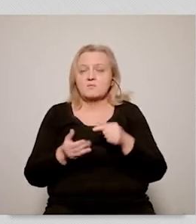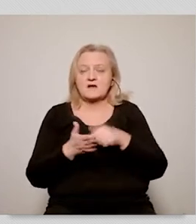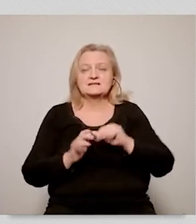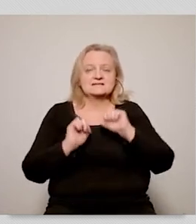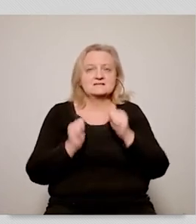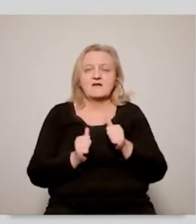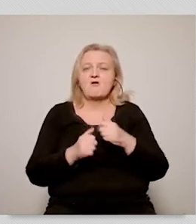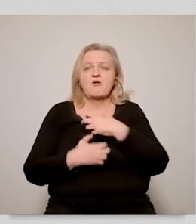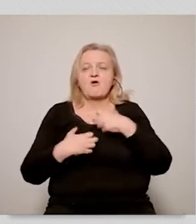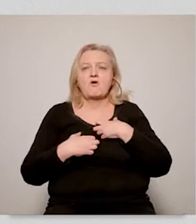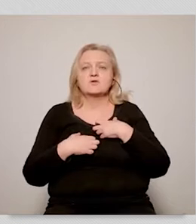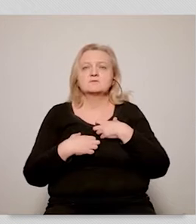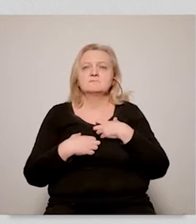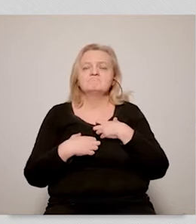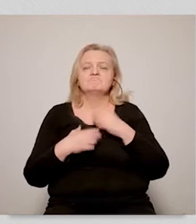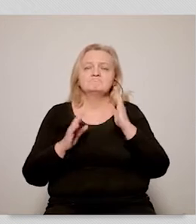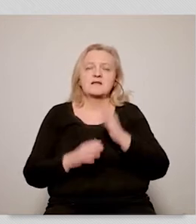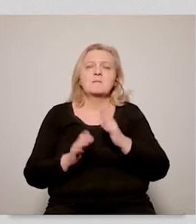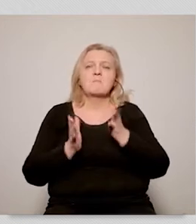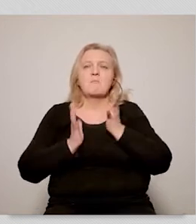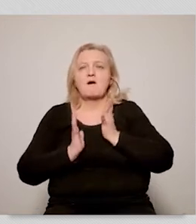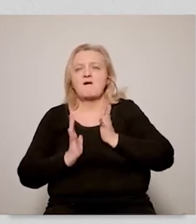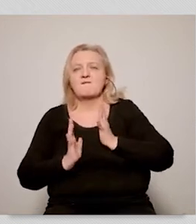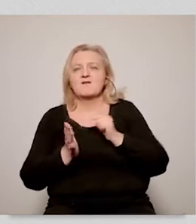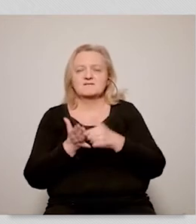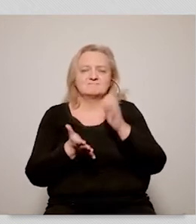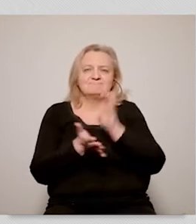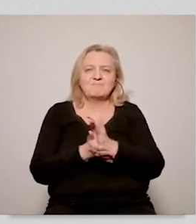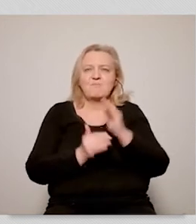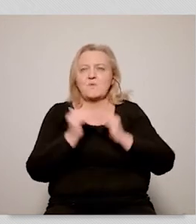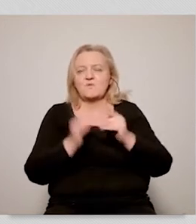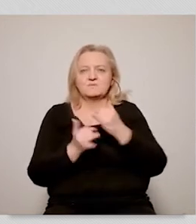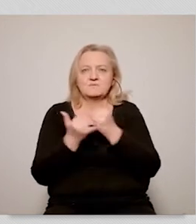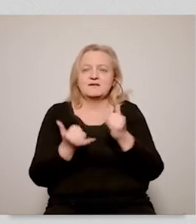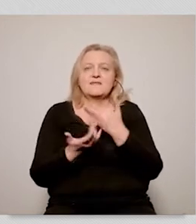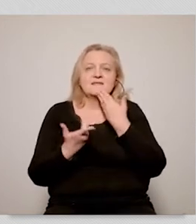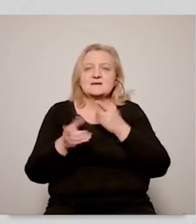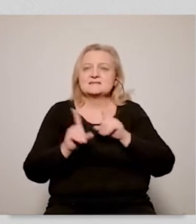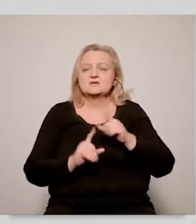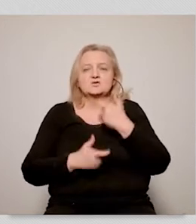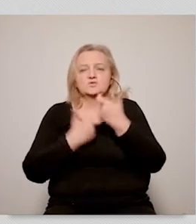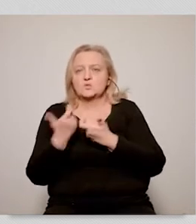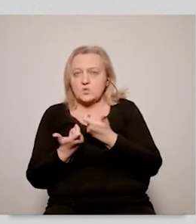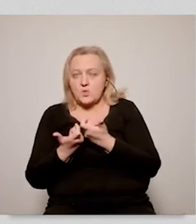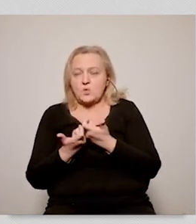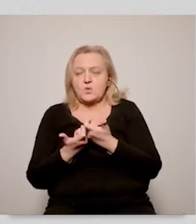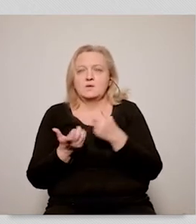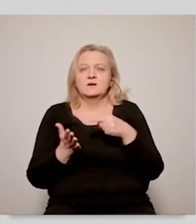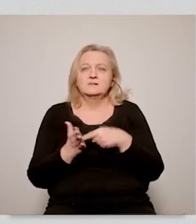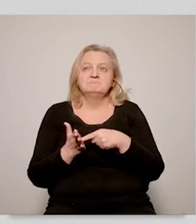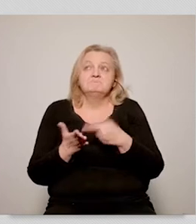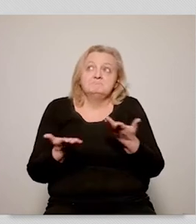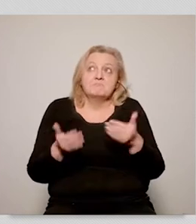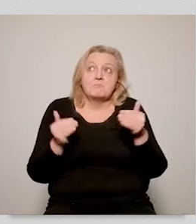It probably we are going to have an economic slowdown and it is here to stay because it